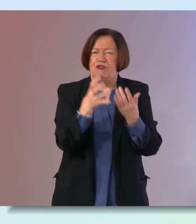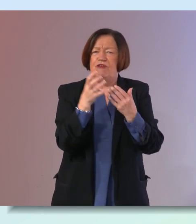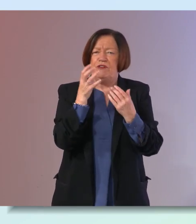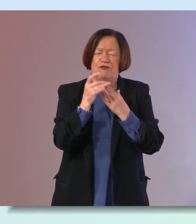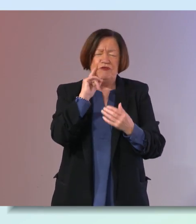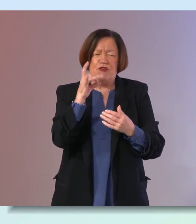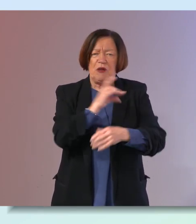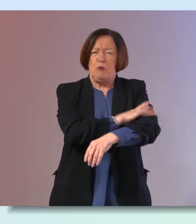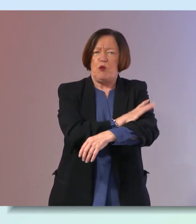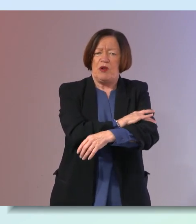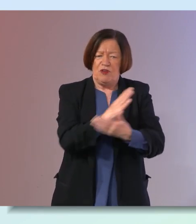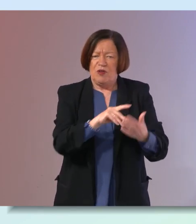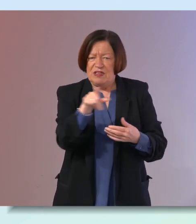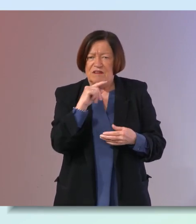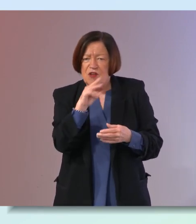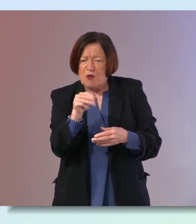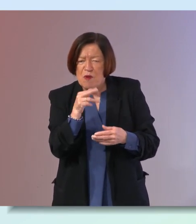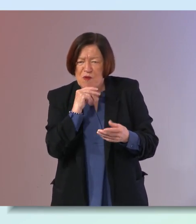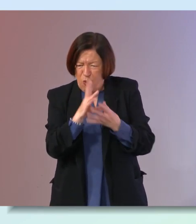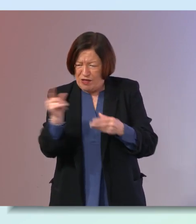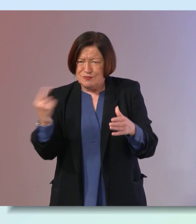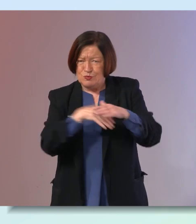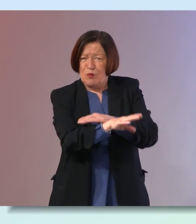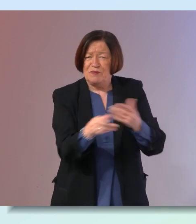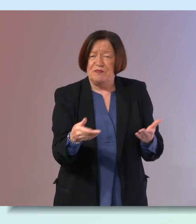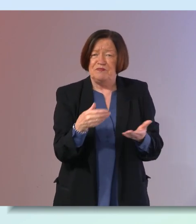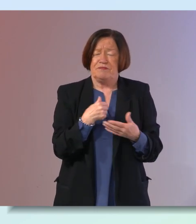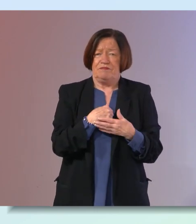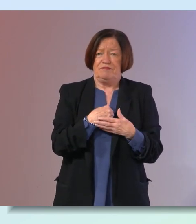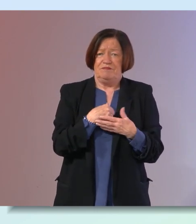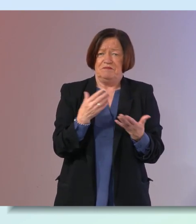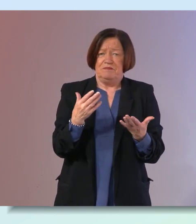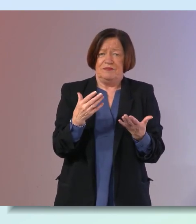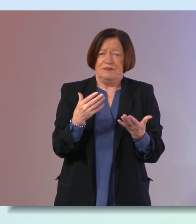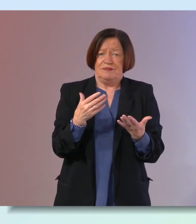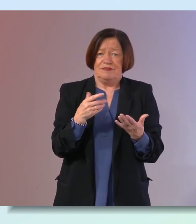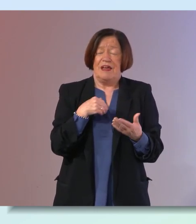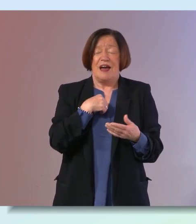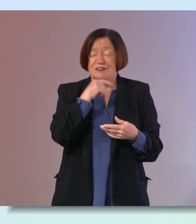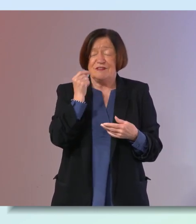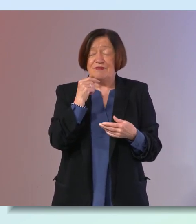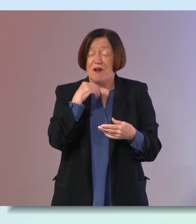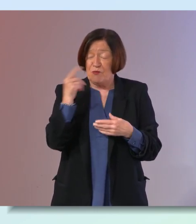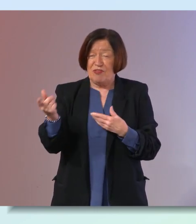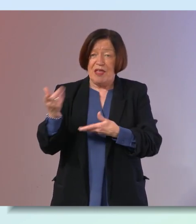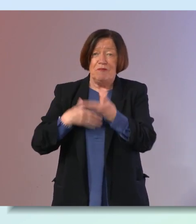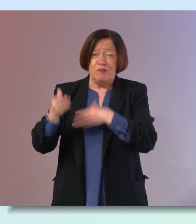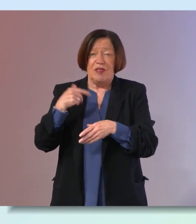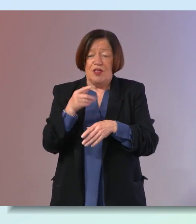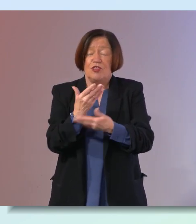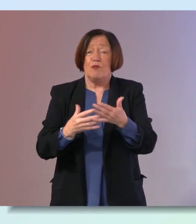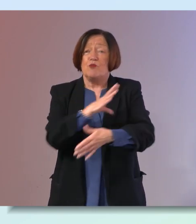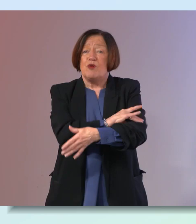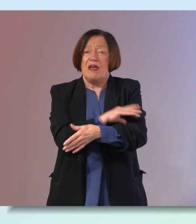and some of them said to me maura what are you doing going in there and and on the offset of that um the blood